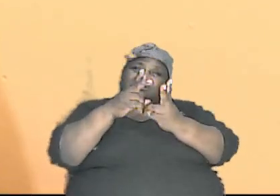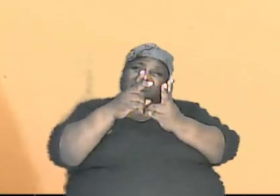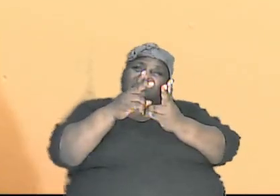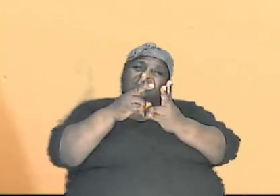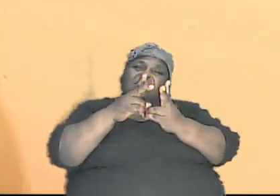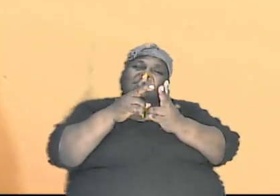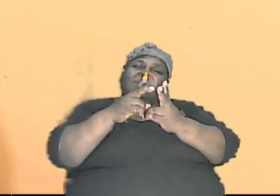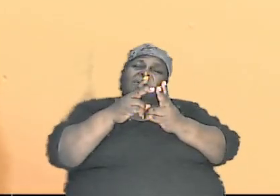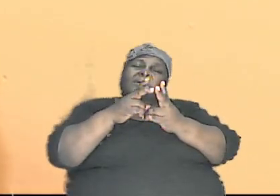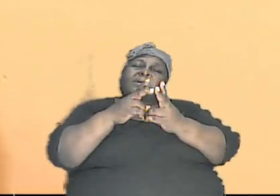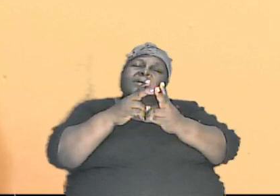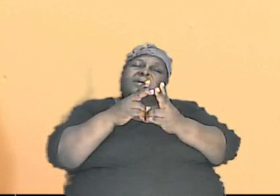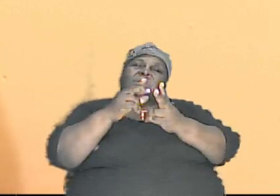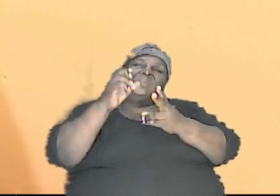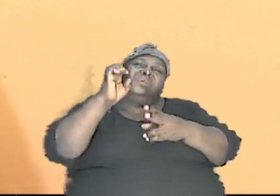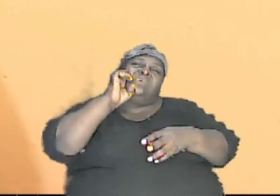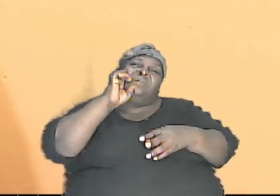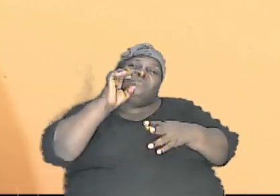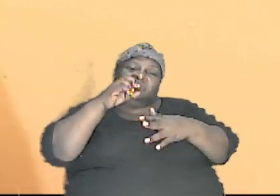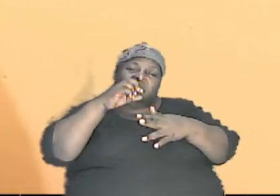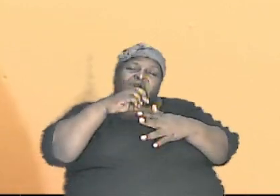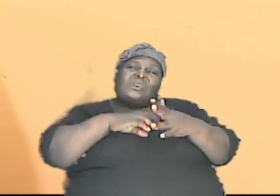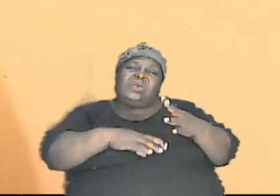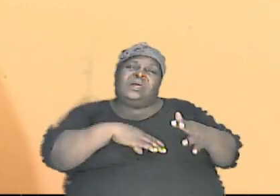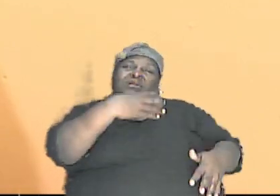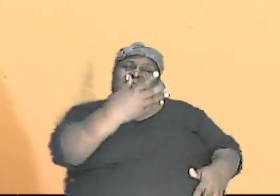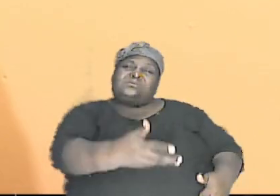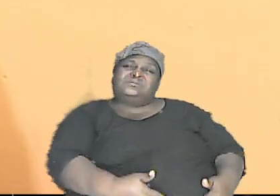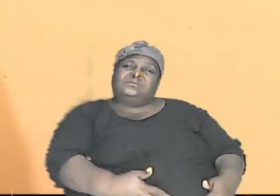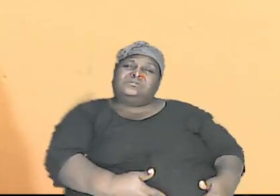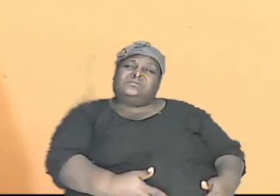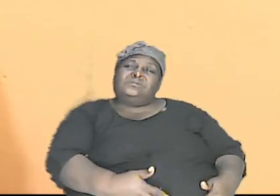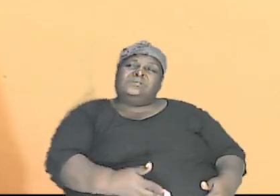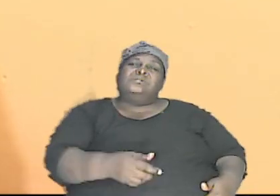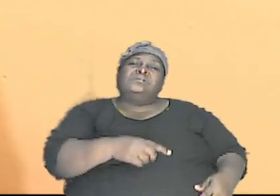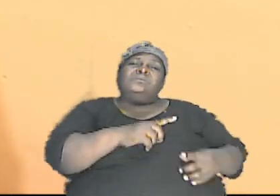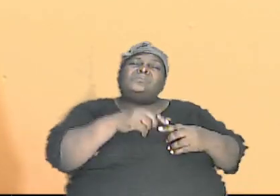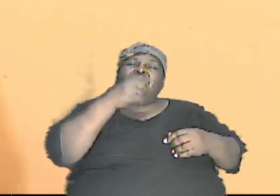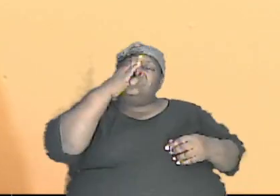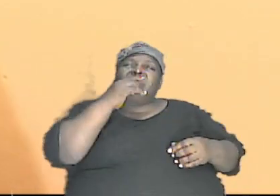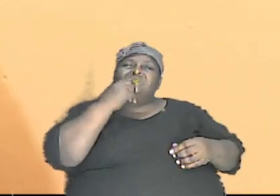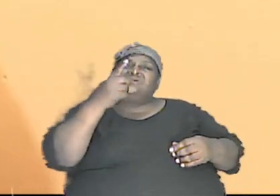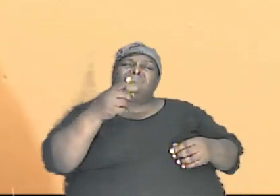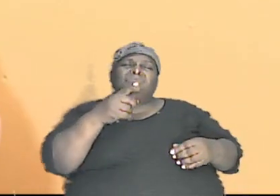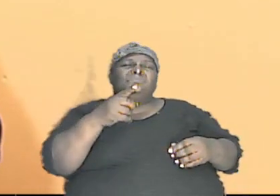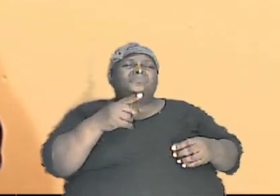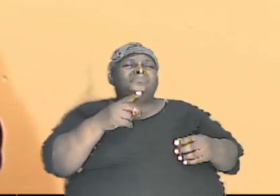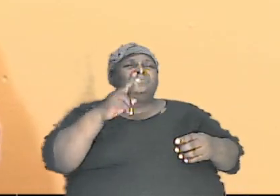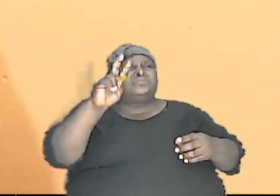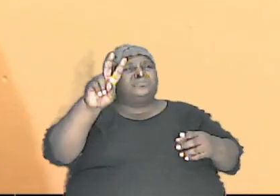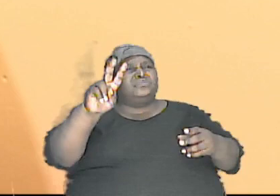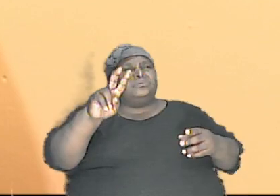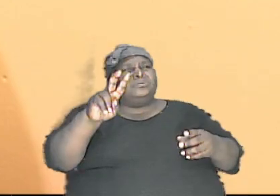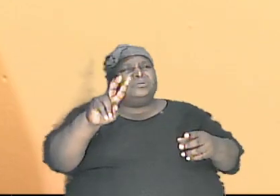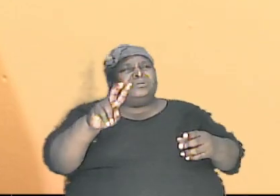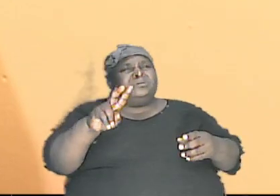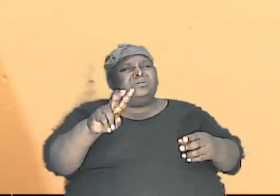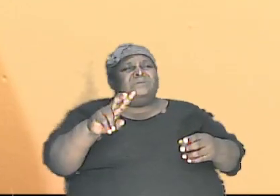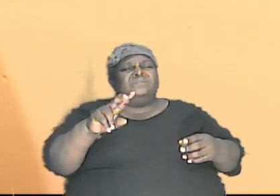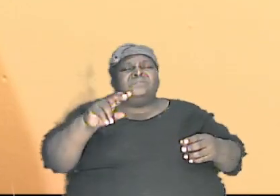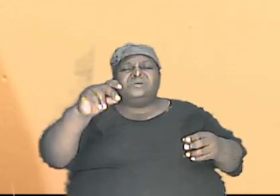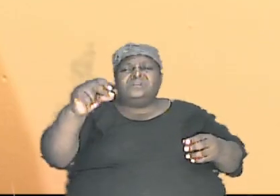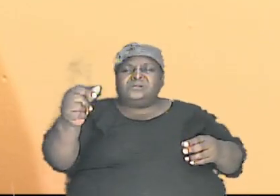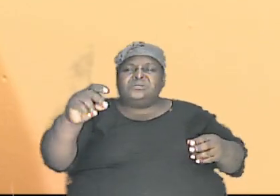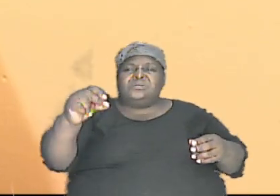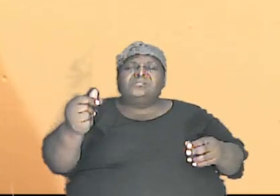we have to understand these terminologies so when God said two of every kind it is two of the dog kind